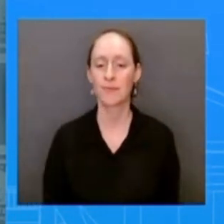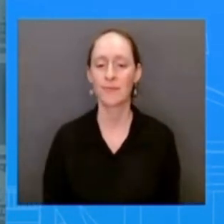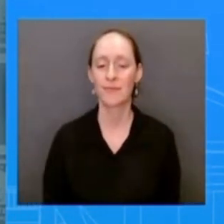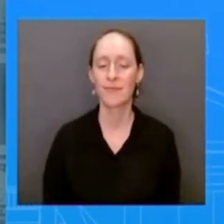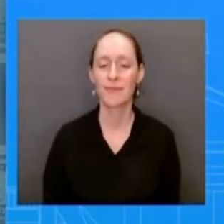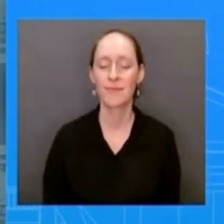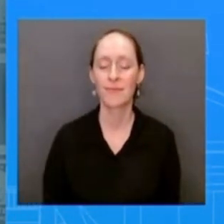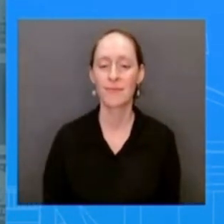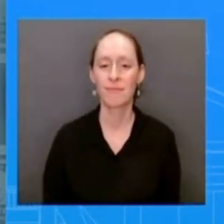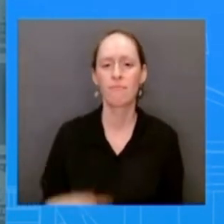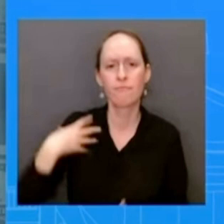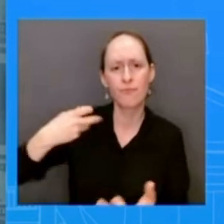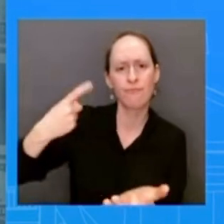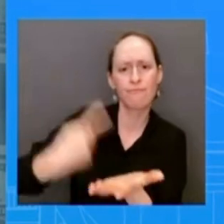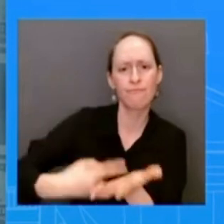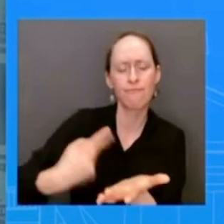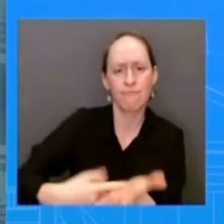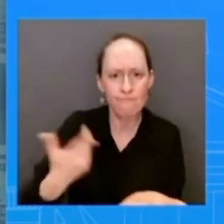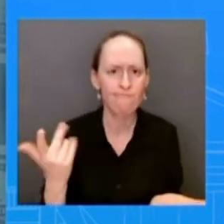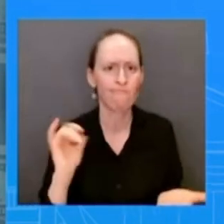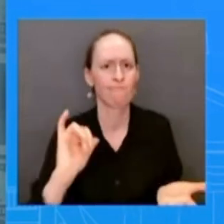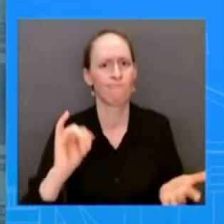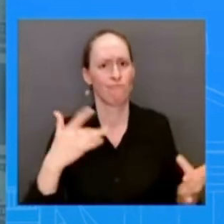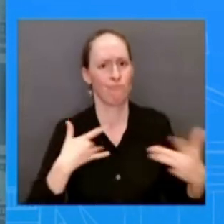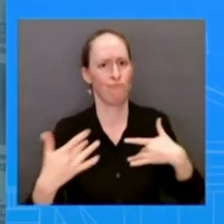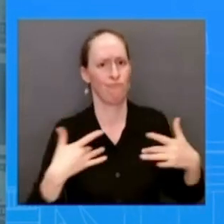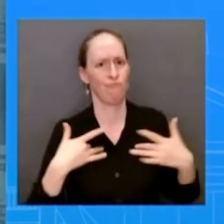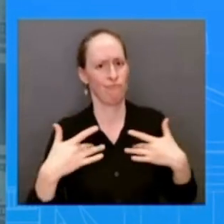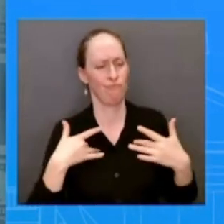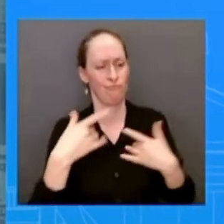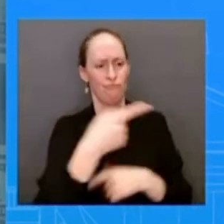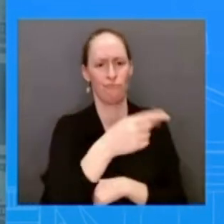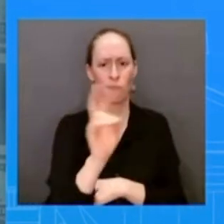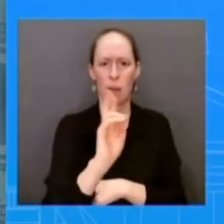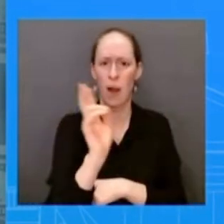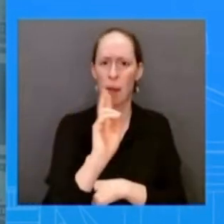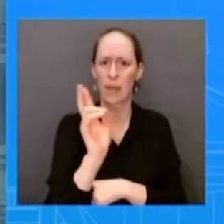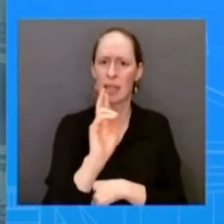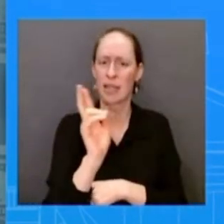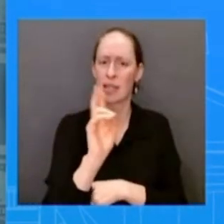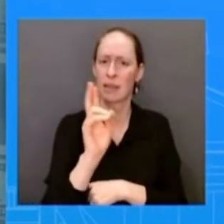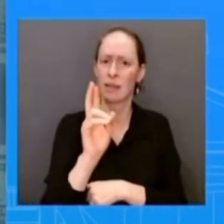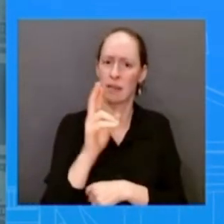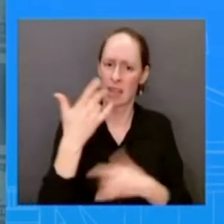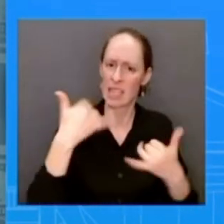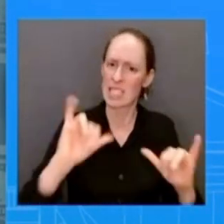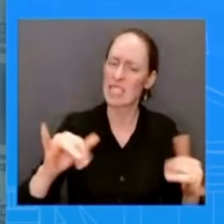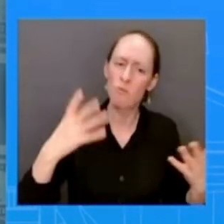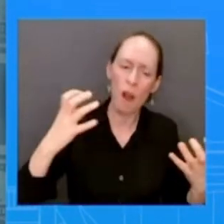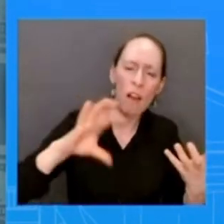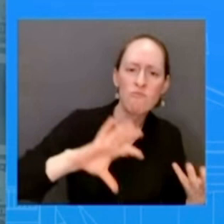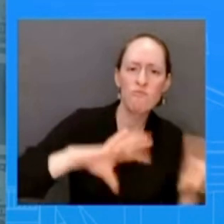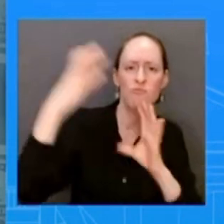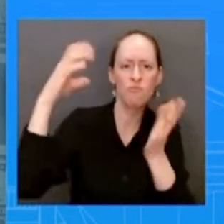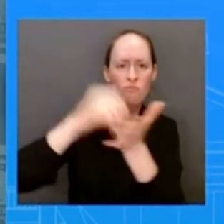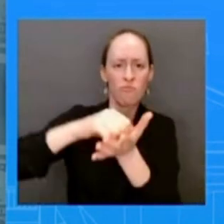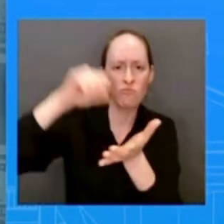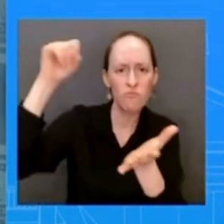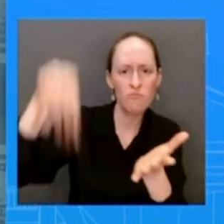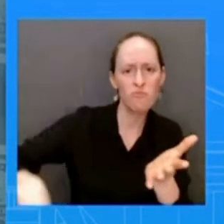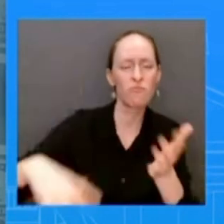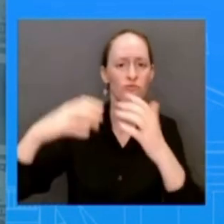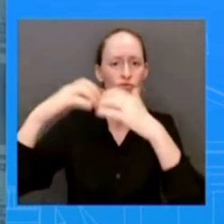we saw today earlier today republican state legislators in florida proposed today a bill that would ban